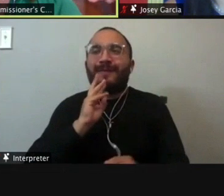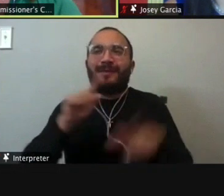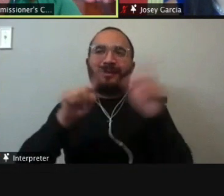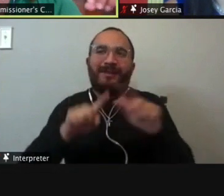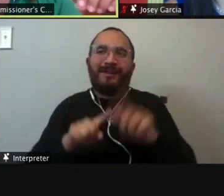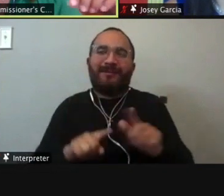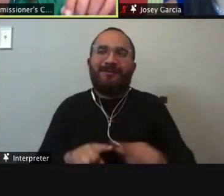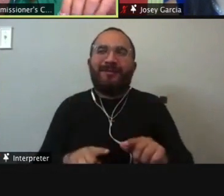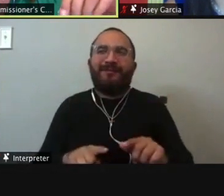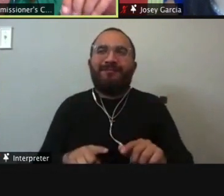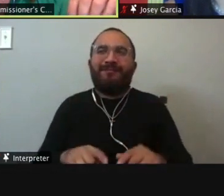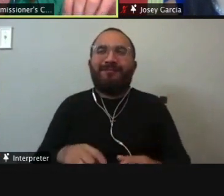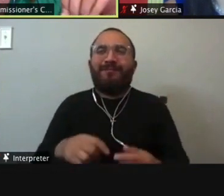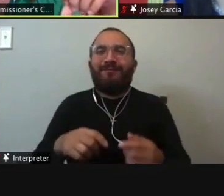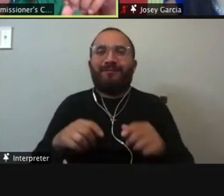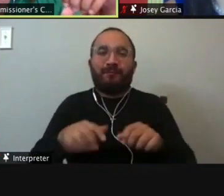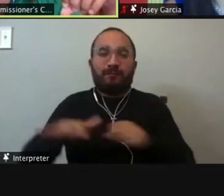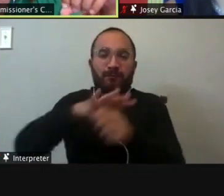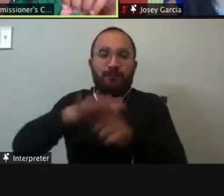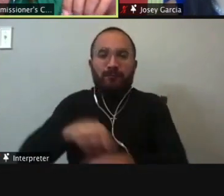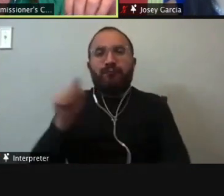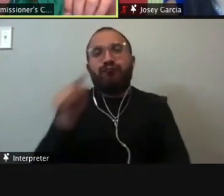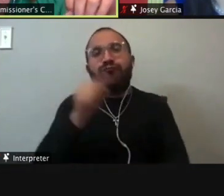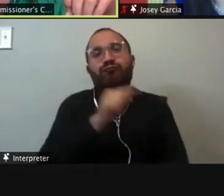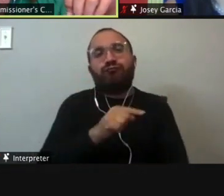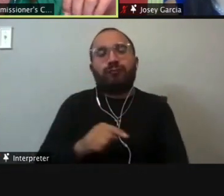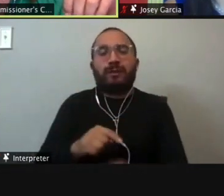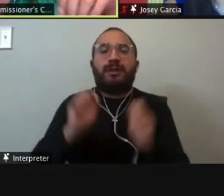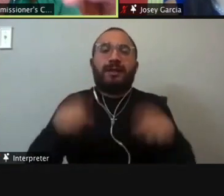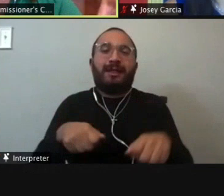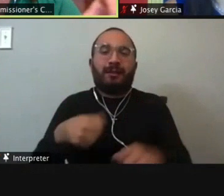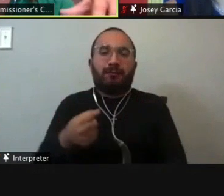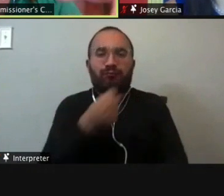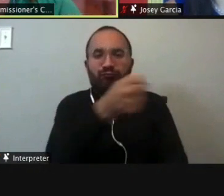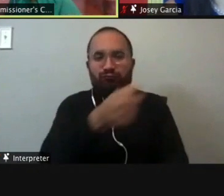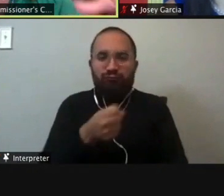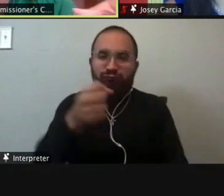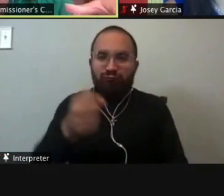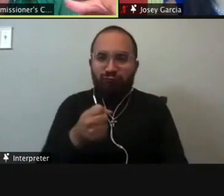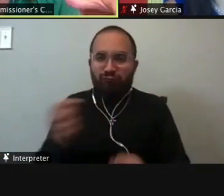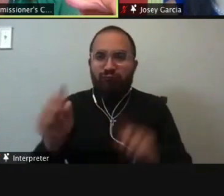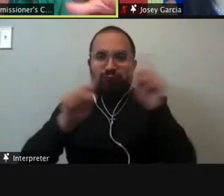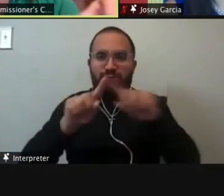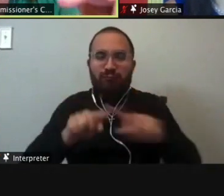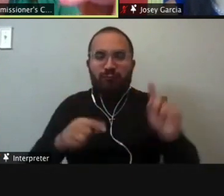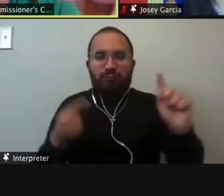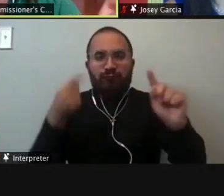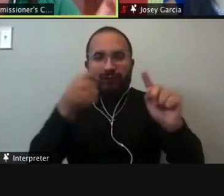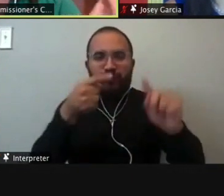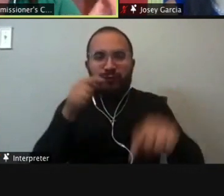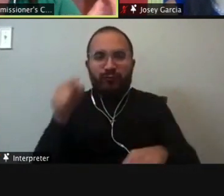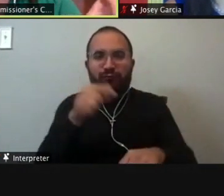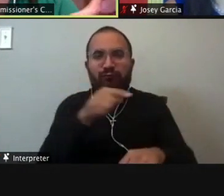like that, where the commissioners can put, um, incentives in place for these businesses that are going to be looking for their